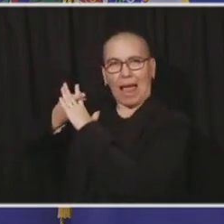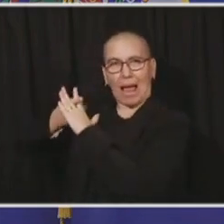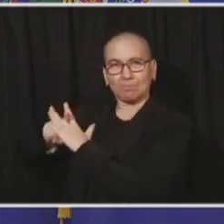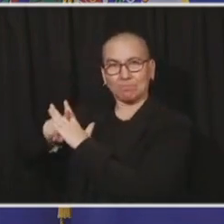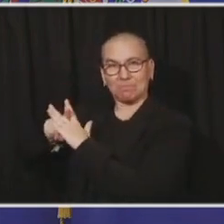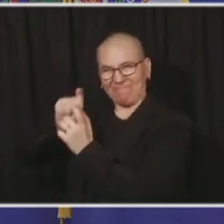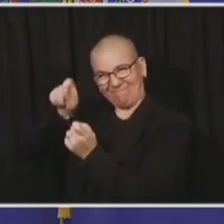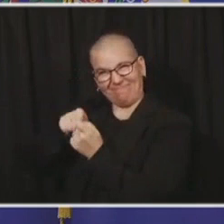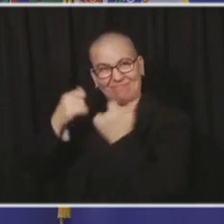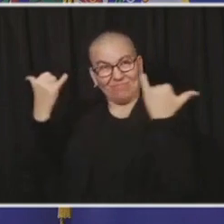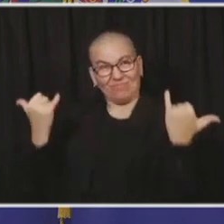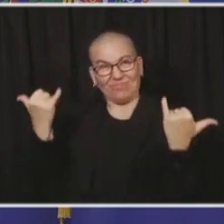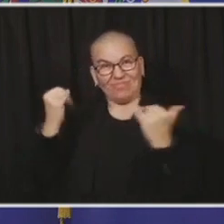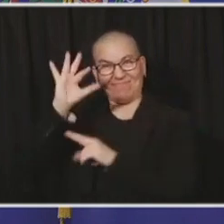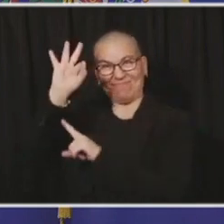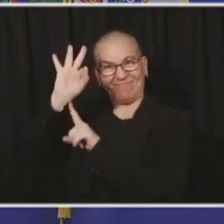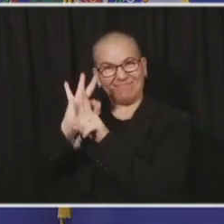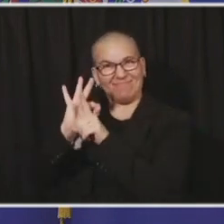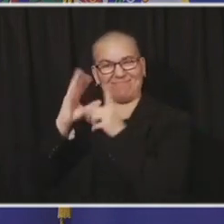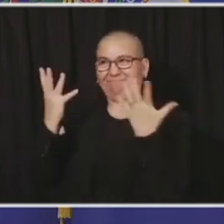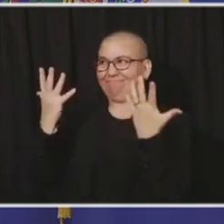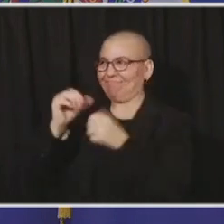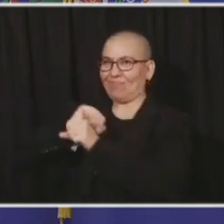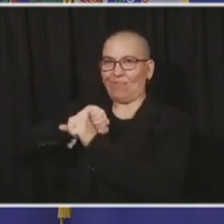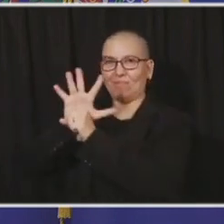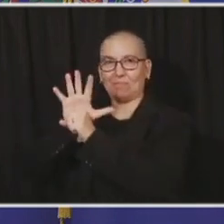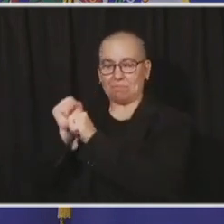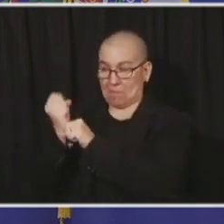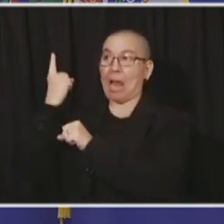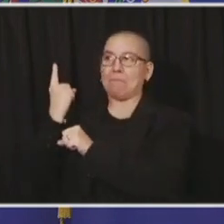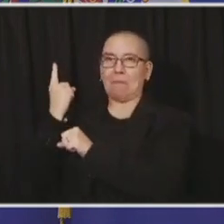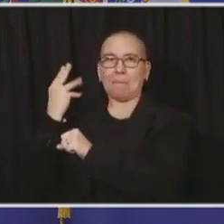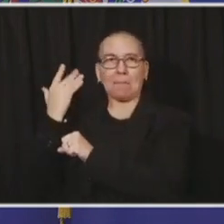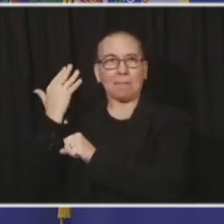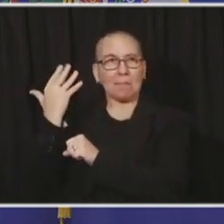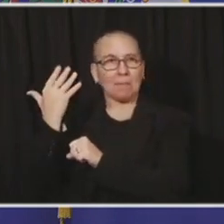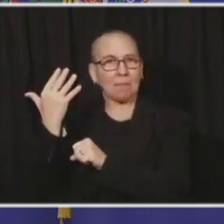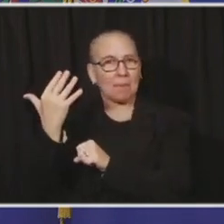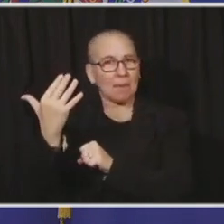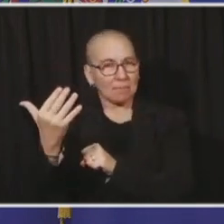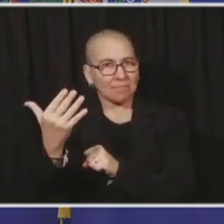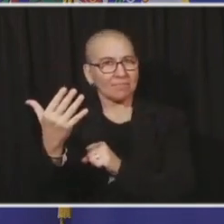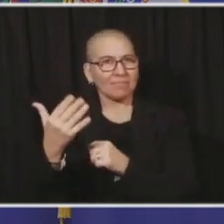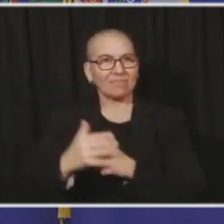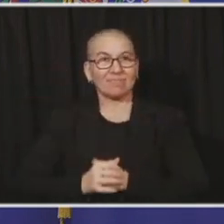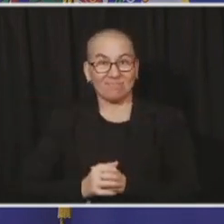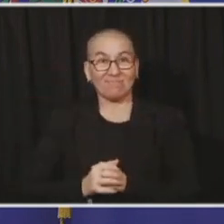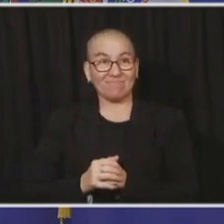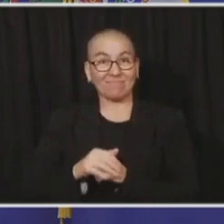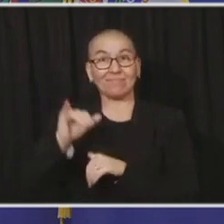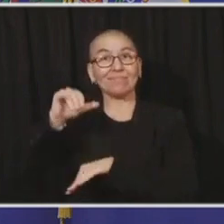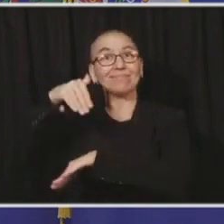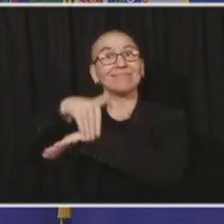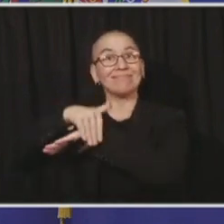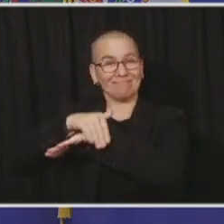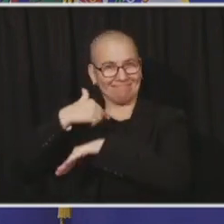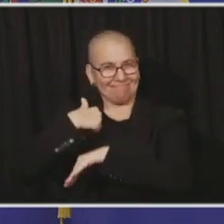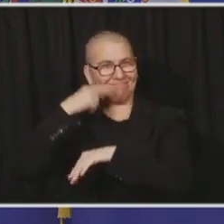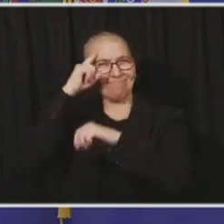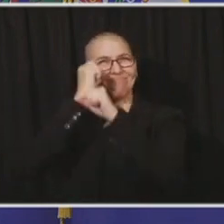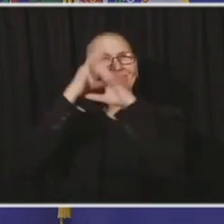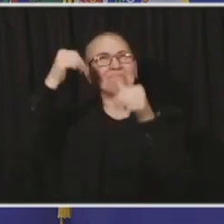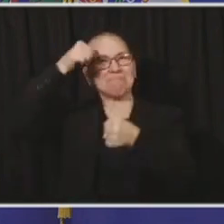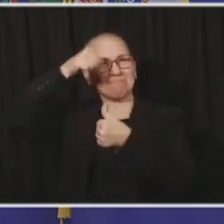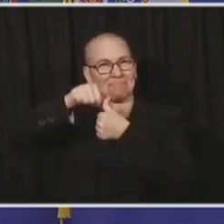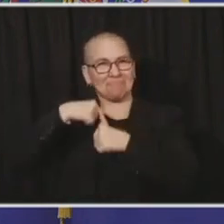Minnesota. We were getting our first cases, and I addressed you on that night, and I used at the time a description and